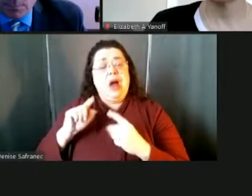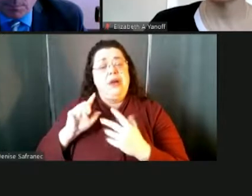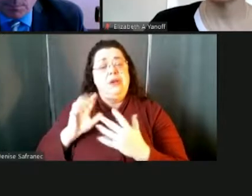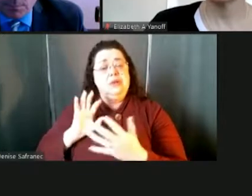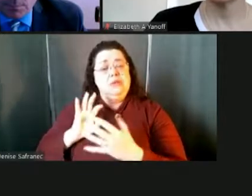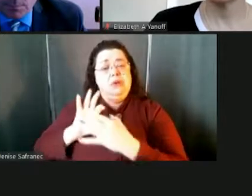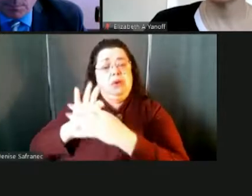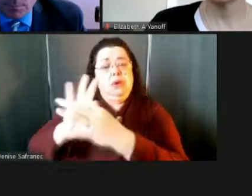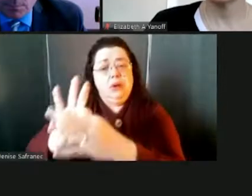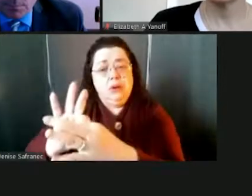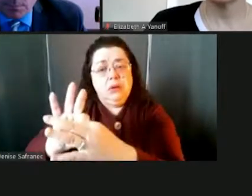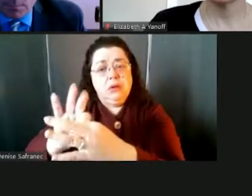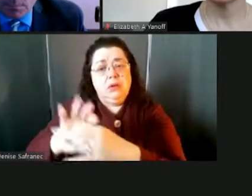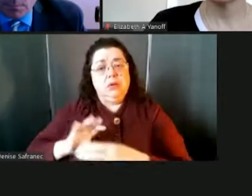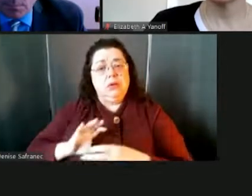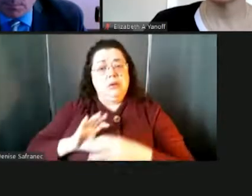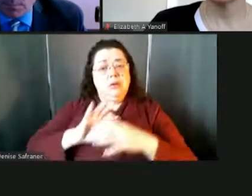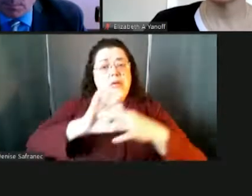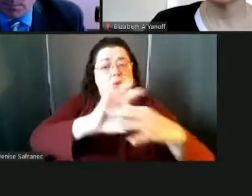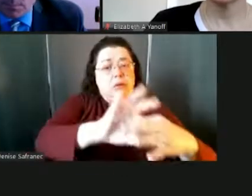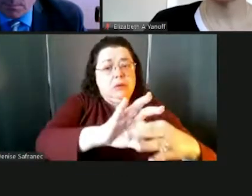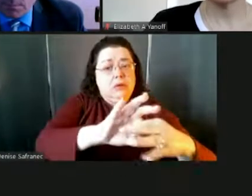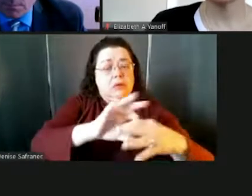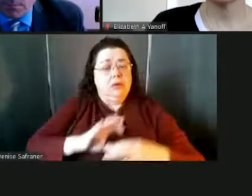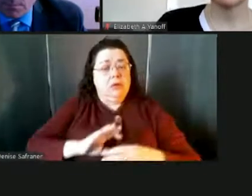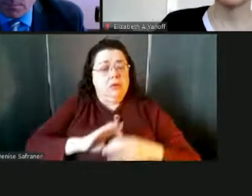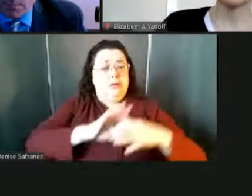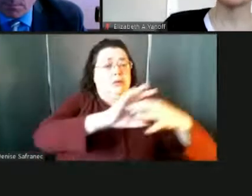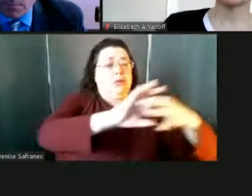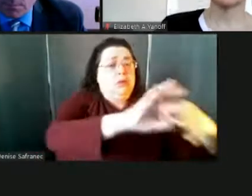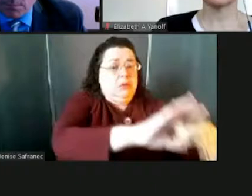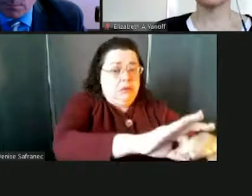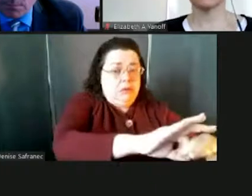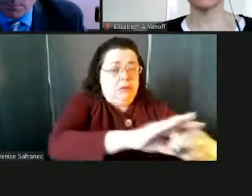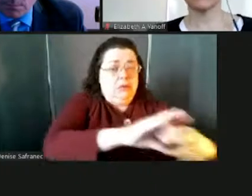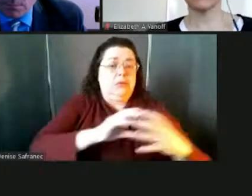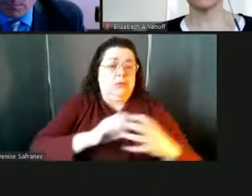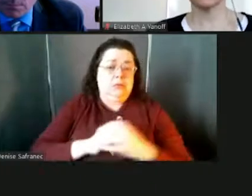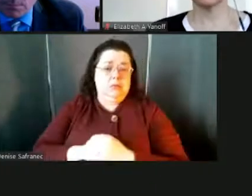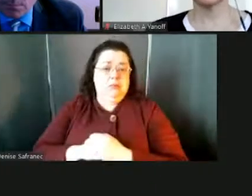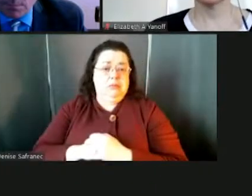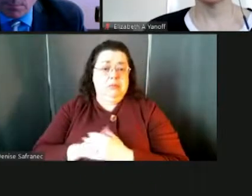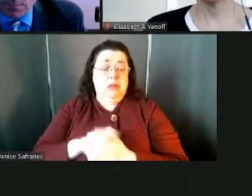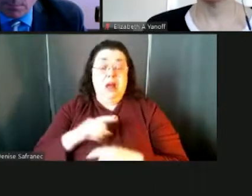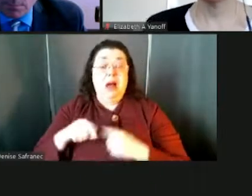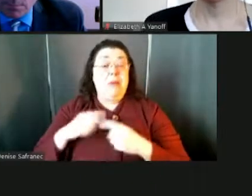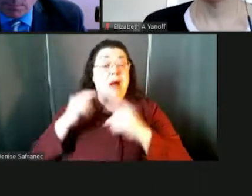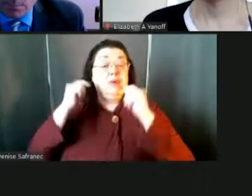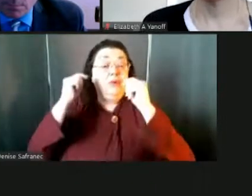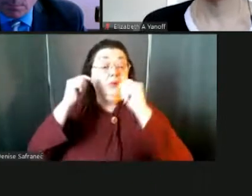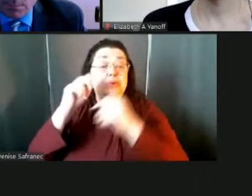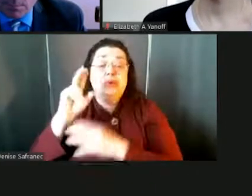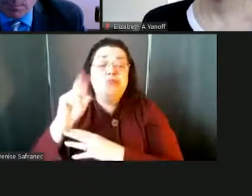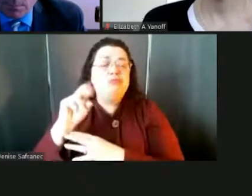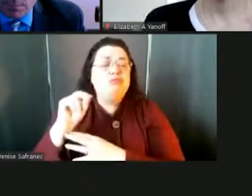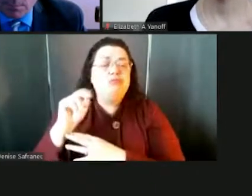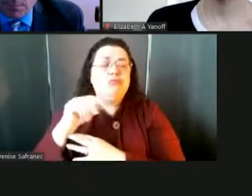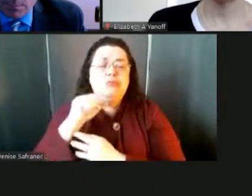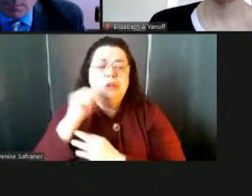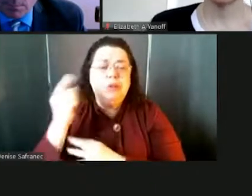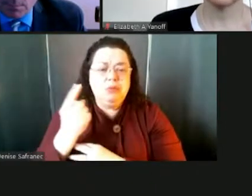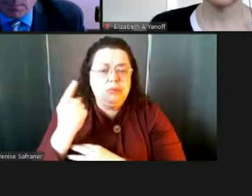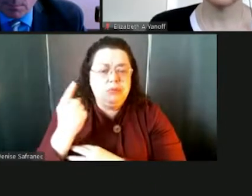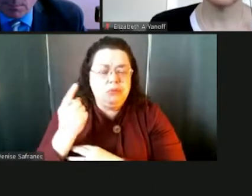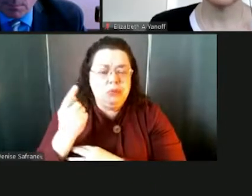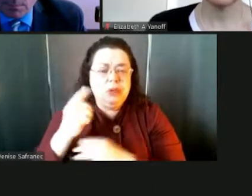with, to try to re-engage, which is why the name is re-engagement tutors. It's not just about tutoring them and things they might be behind with academically,